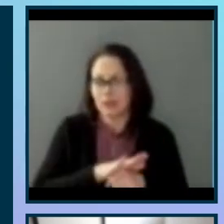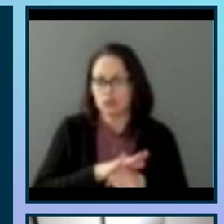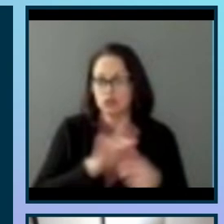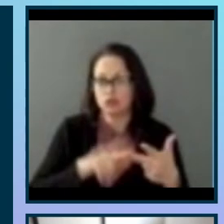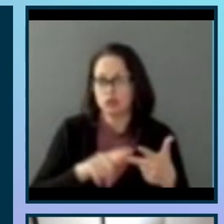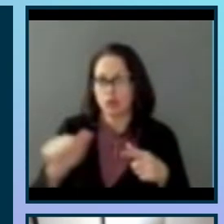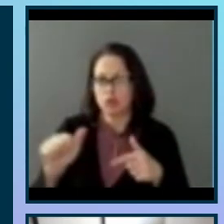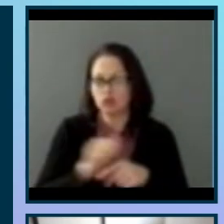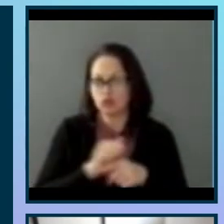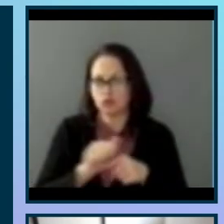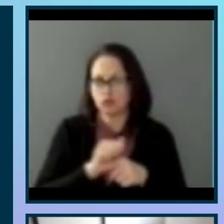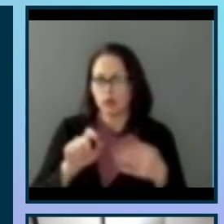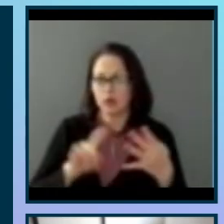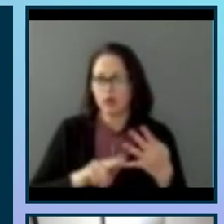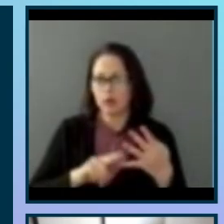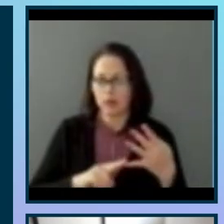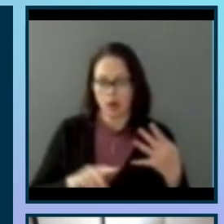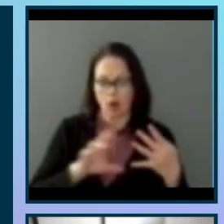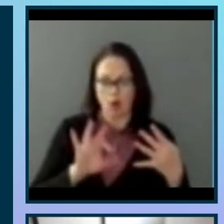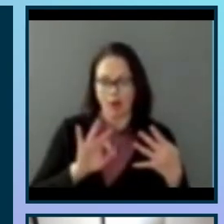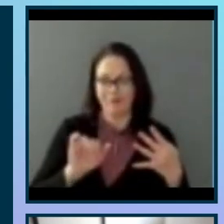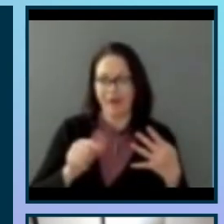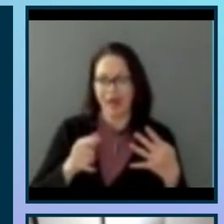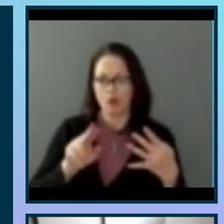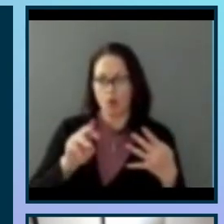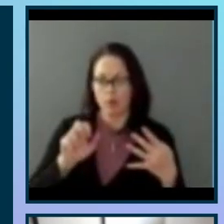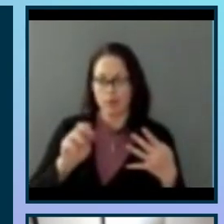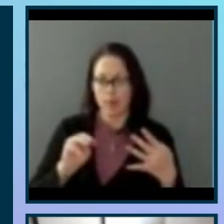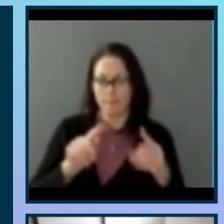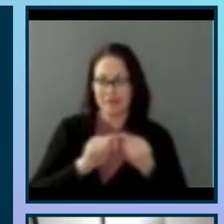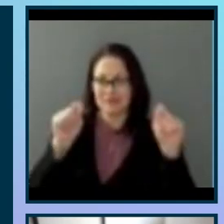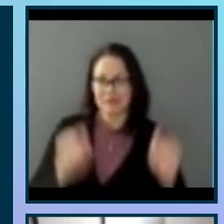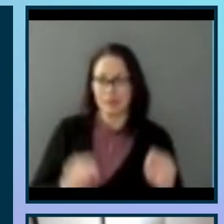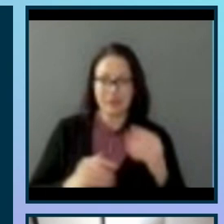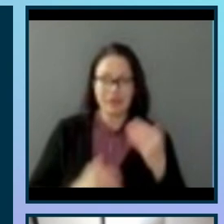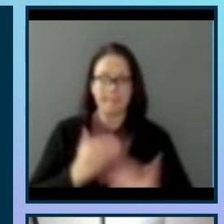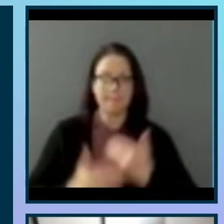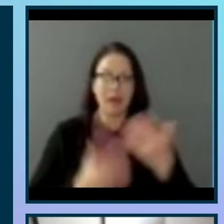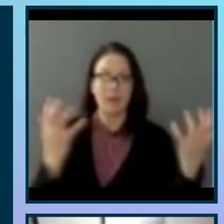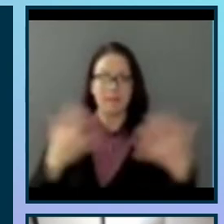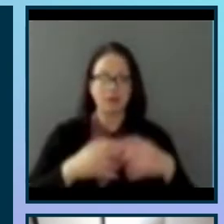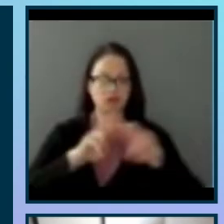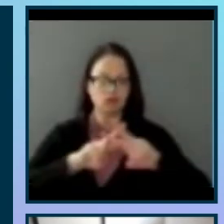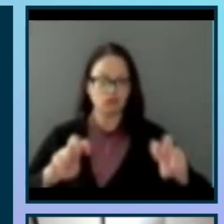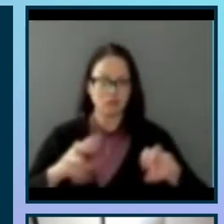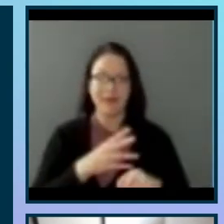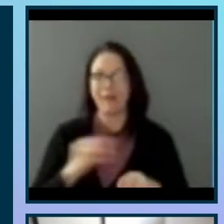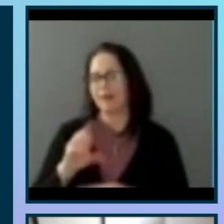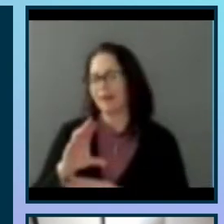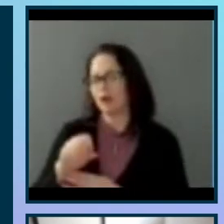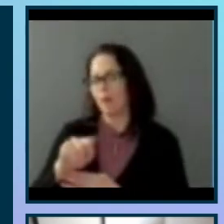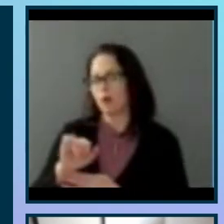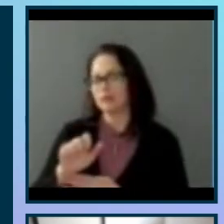sets, the RF algorithm, templates, which are the pattern matching analysis and soundscapes composition. There are